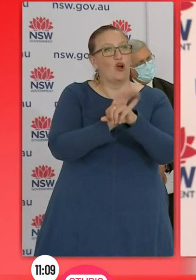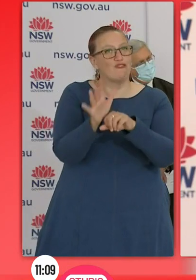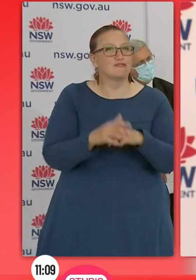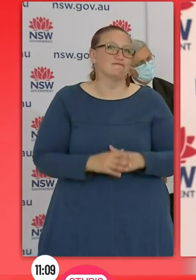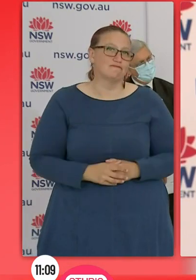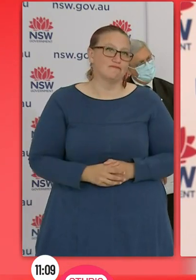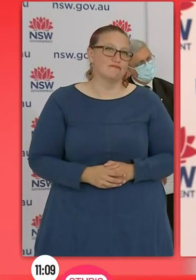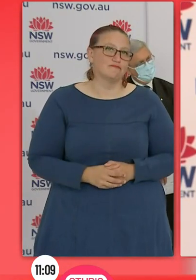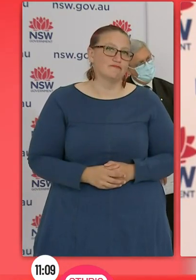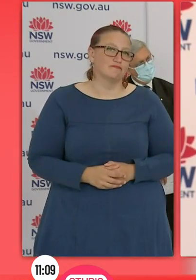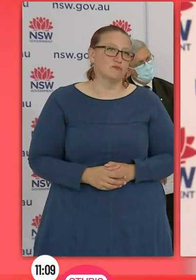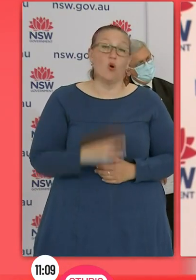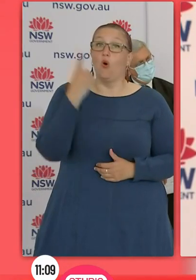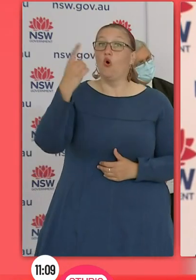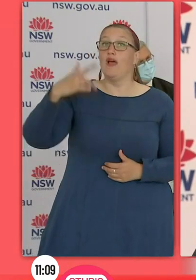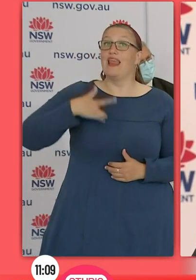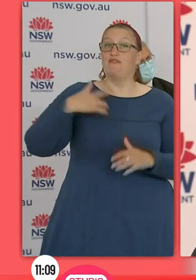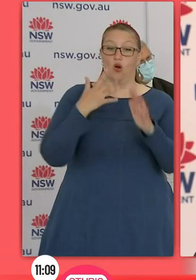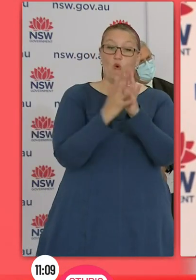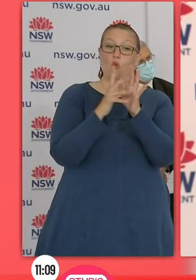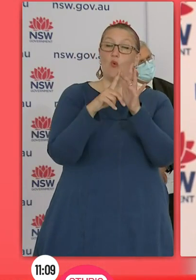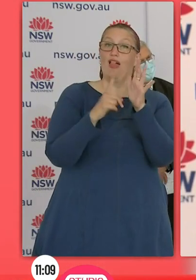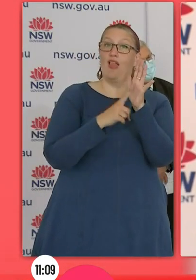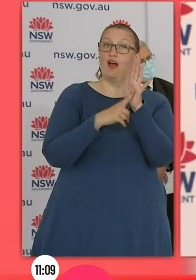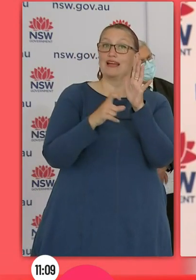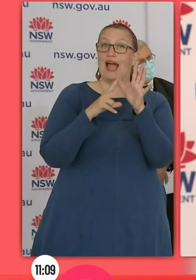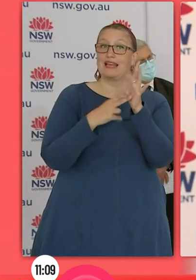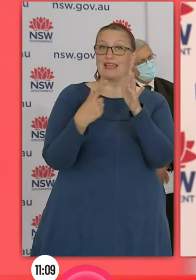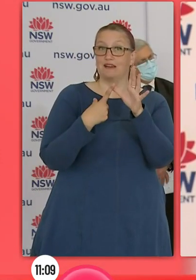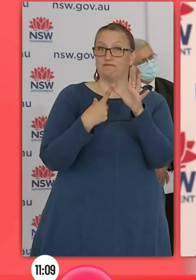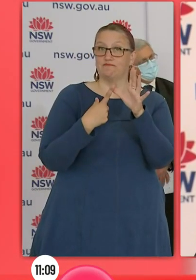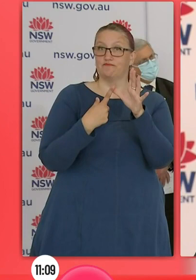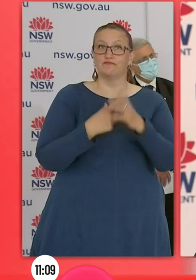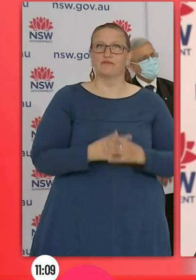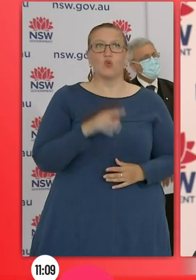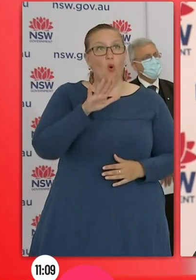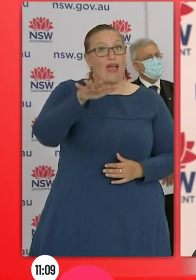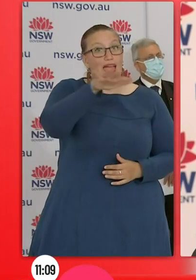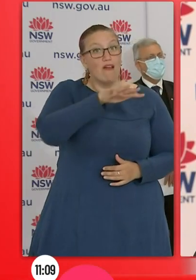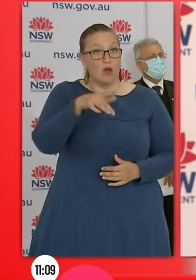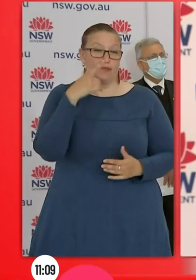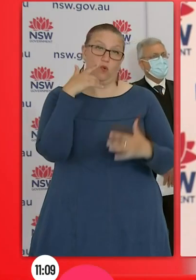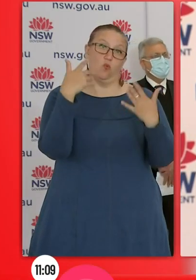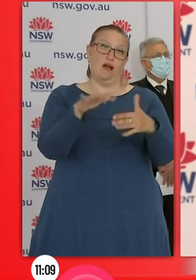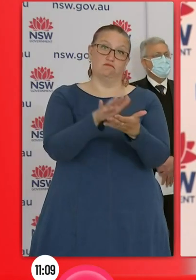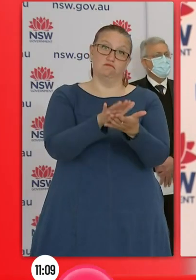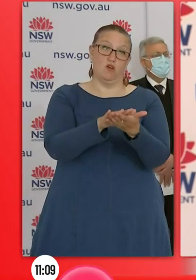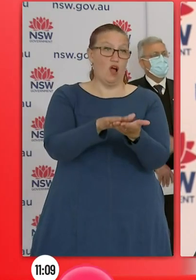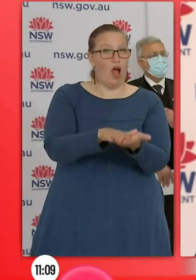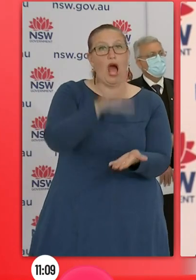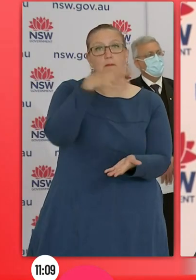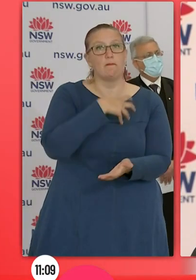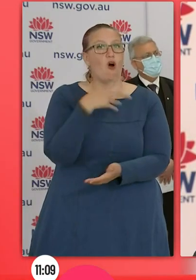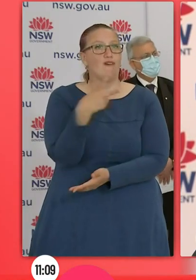to the community of Wilcannia. What we've seen in the central Darling local government area is a significant increase in vaccination and in just